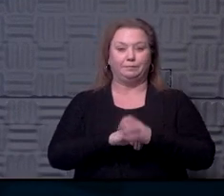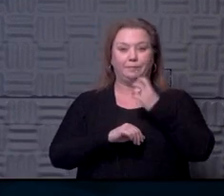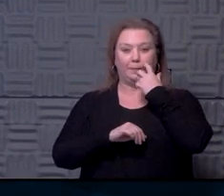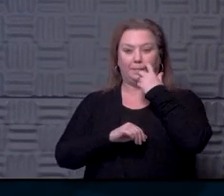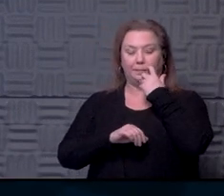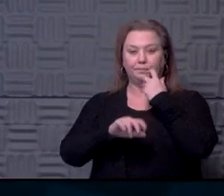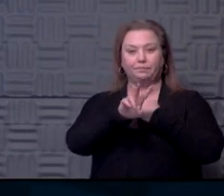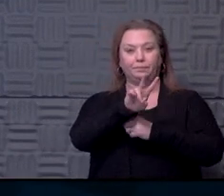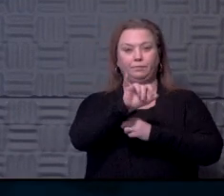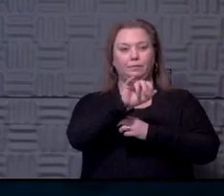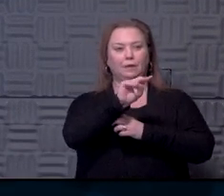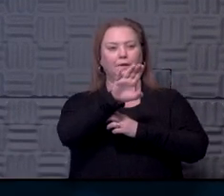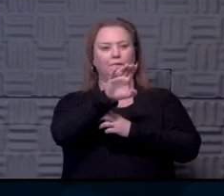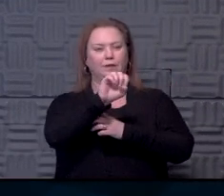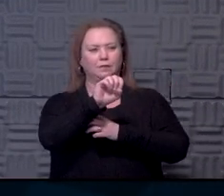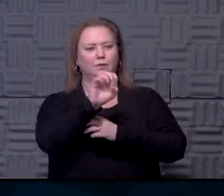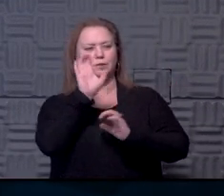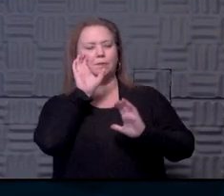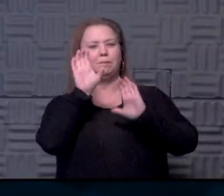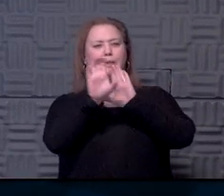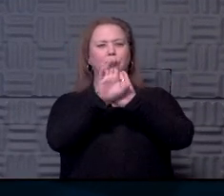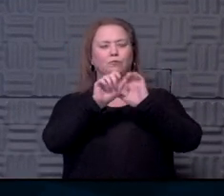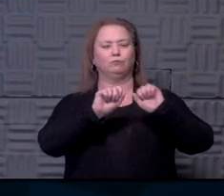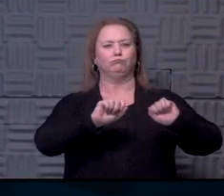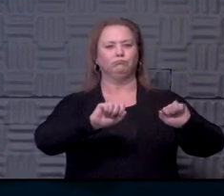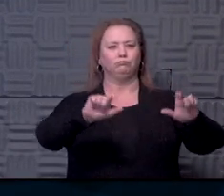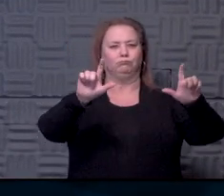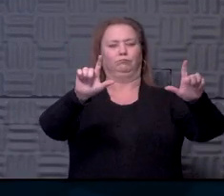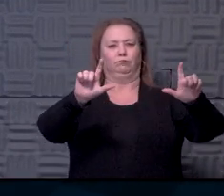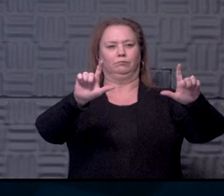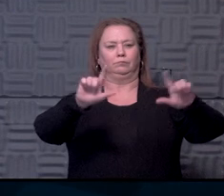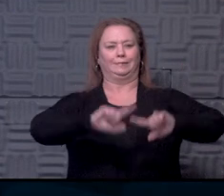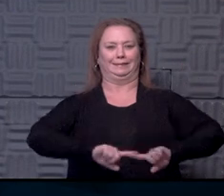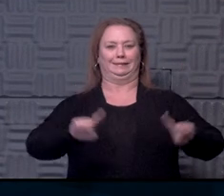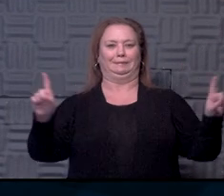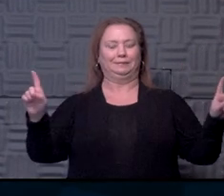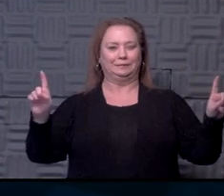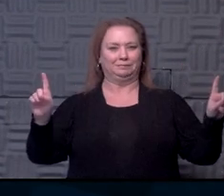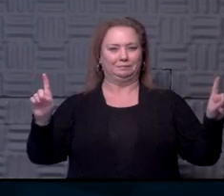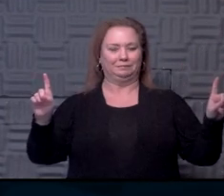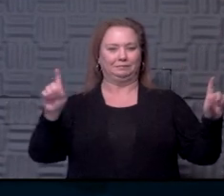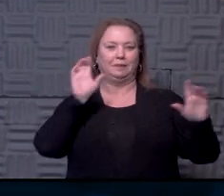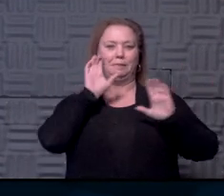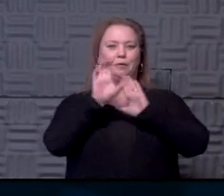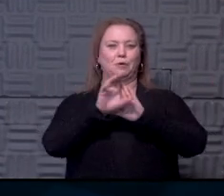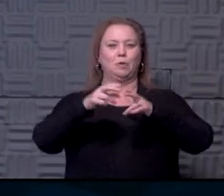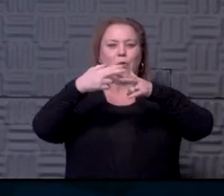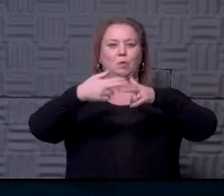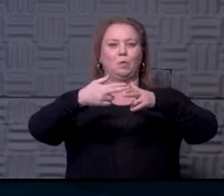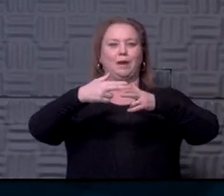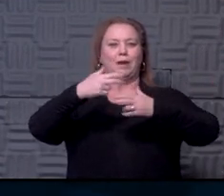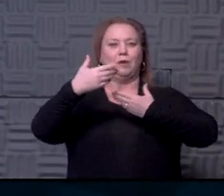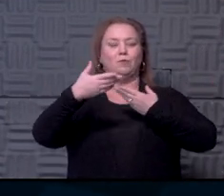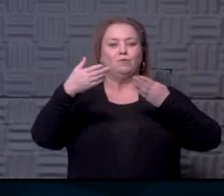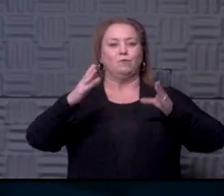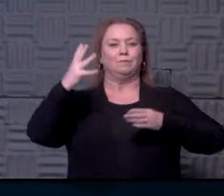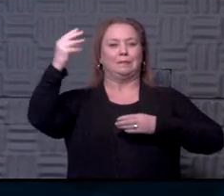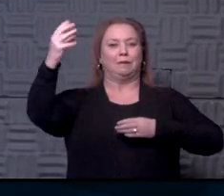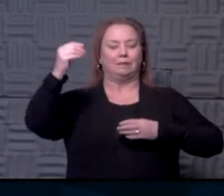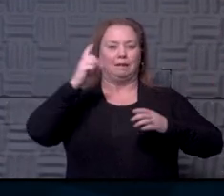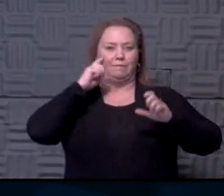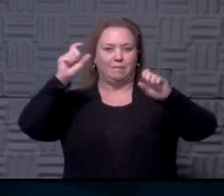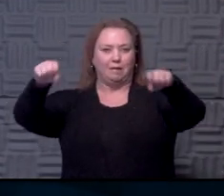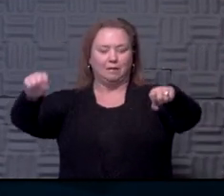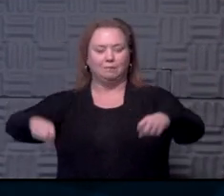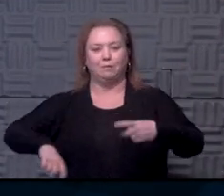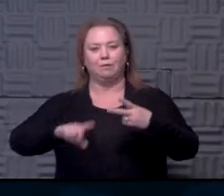You know, Vince, there have been some pictures that have shown things being very different, like weight rooms being moved outside where possible and